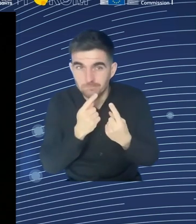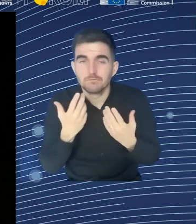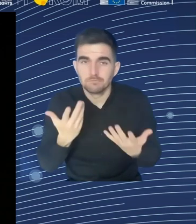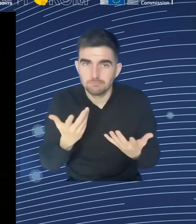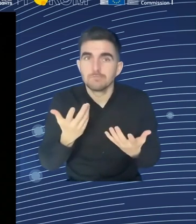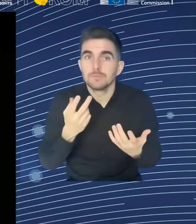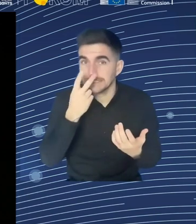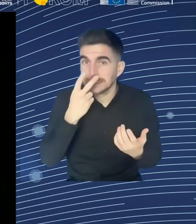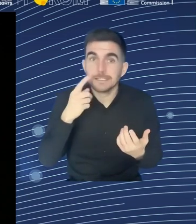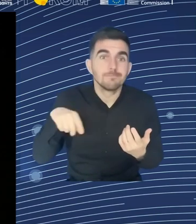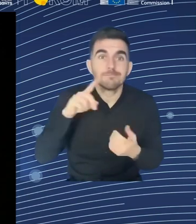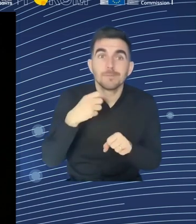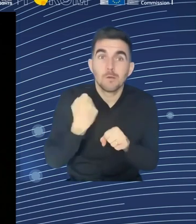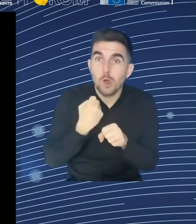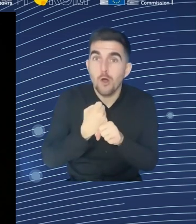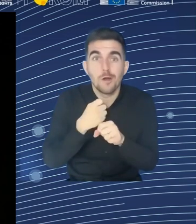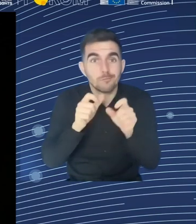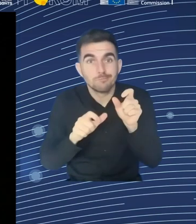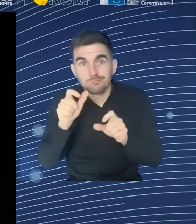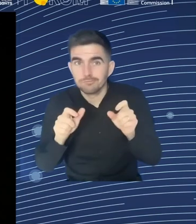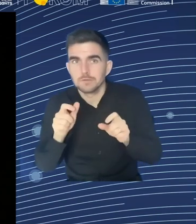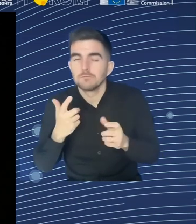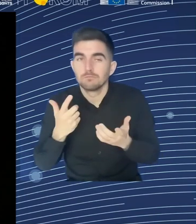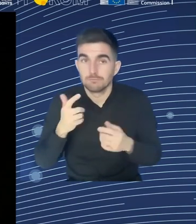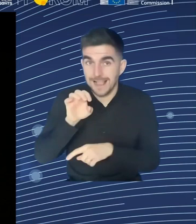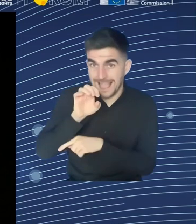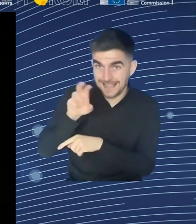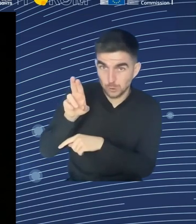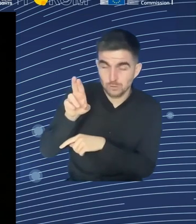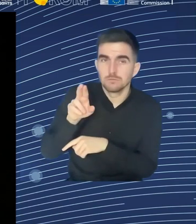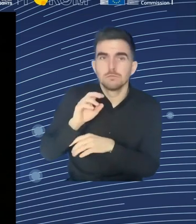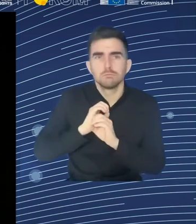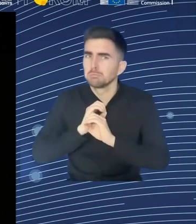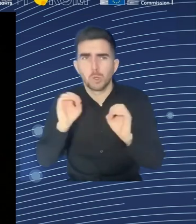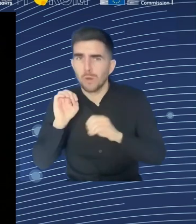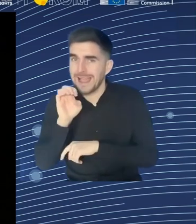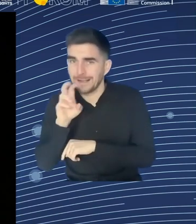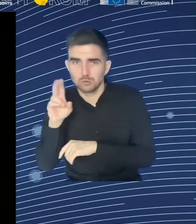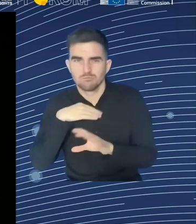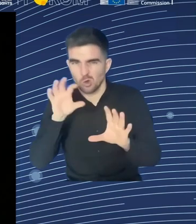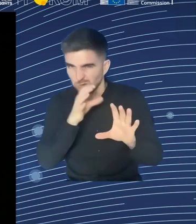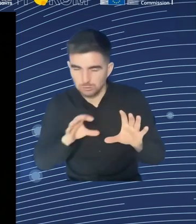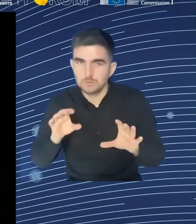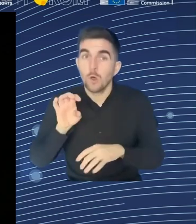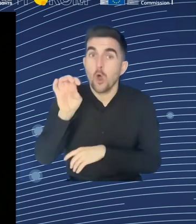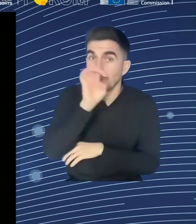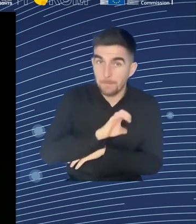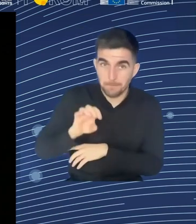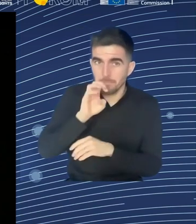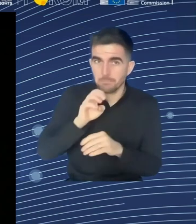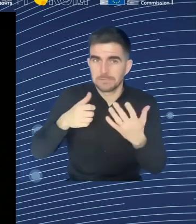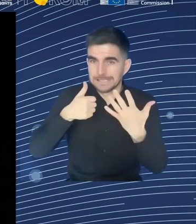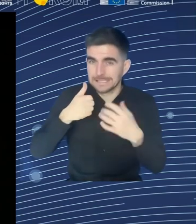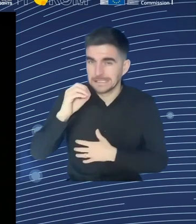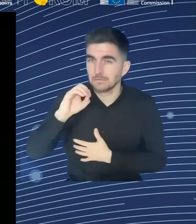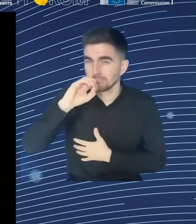employment rate, which is, I think, around 74, 75. So this gap, I think, is also fueling into the political debates. And I